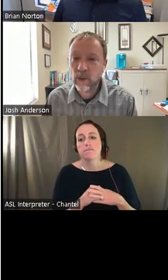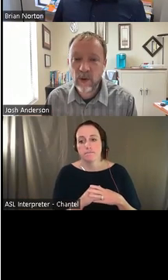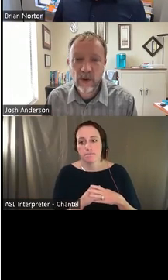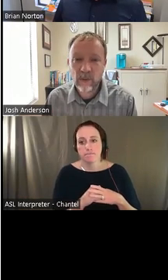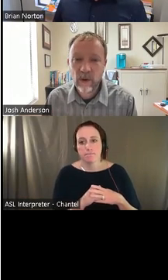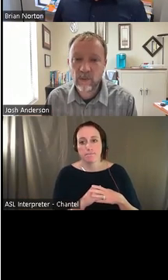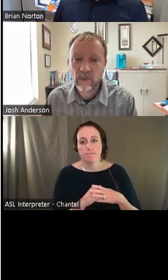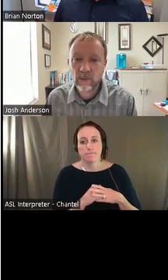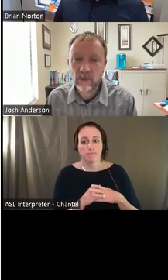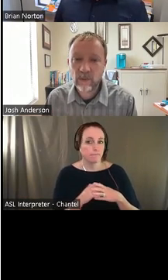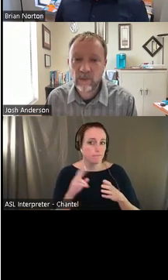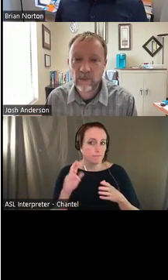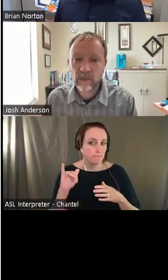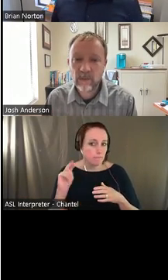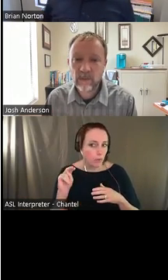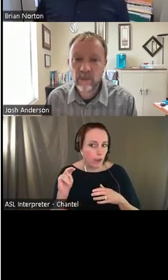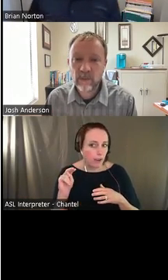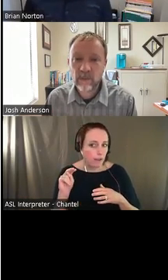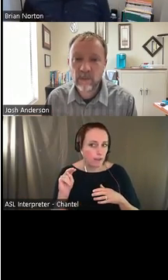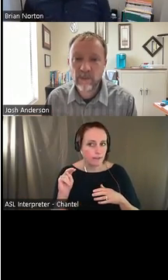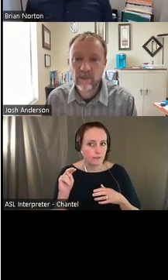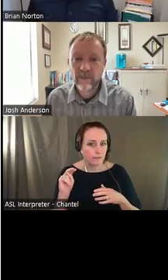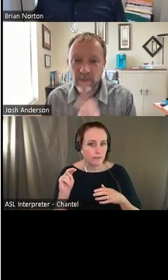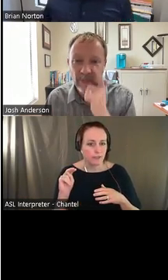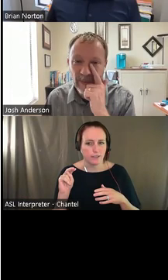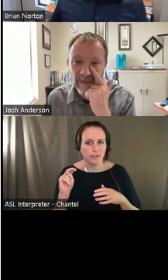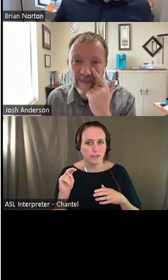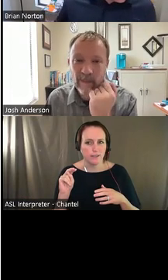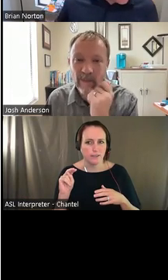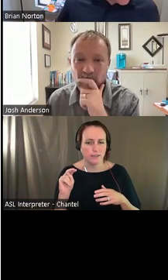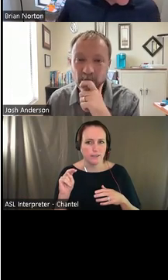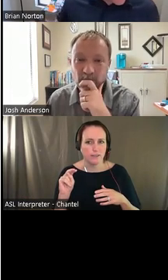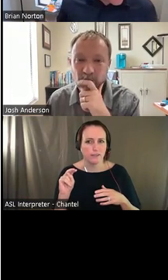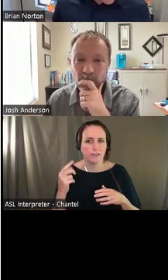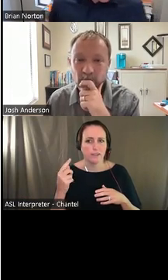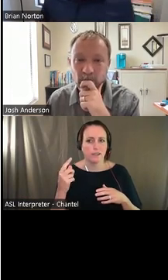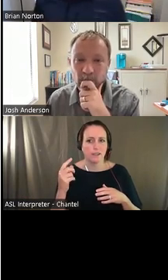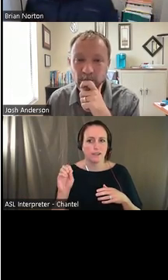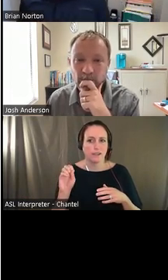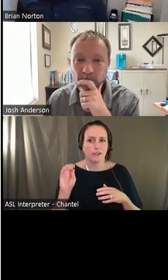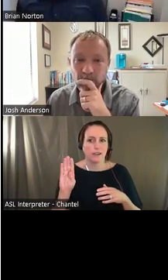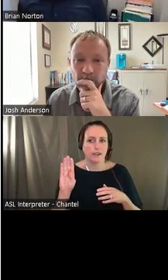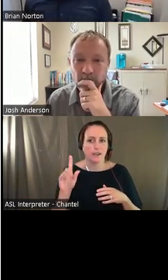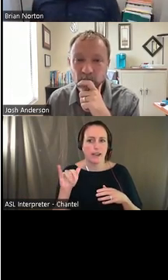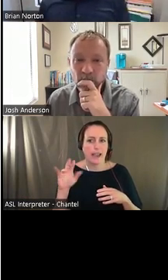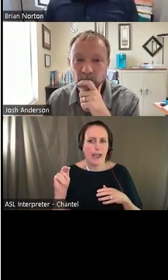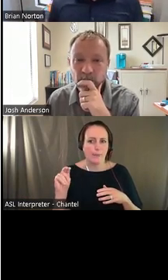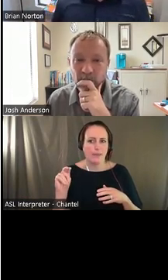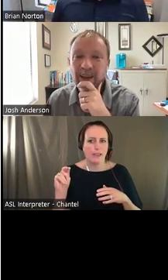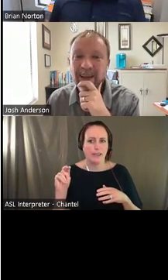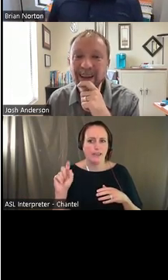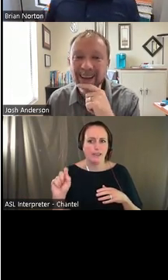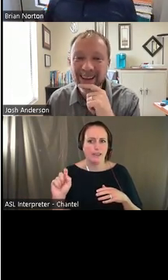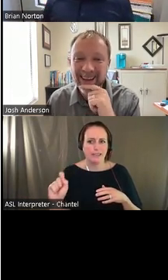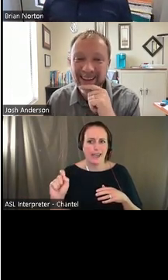so I'm very interested in goblin tools, what those are. That's I'm interested in knowing more about that, but I'll have to look that one up